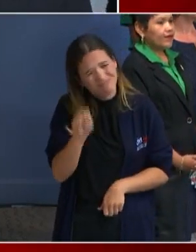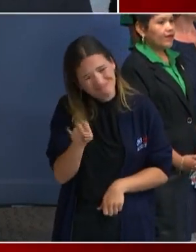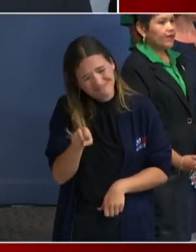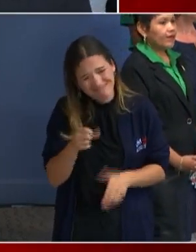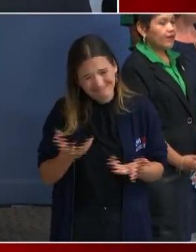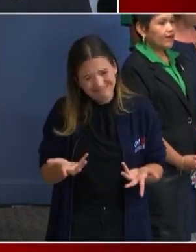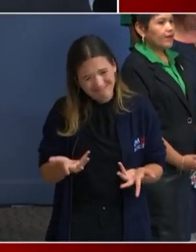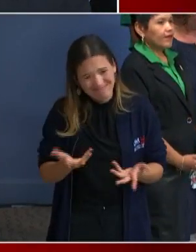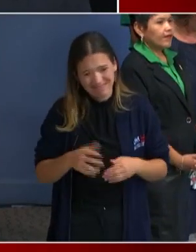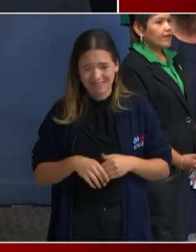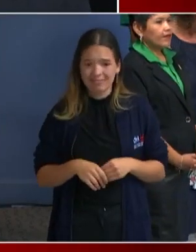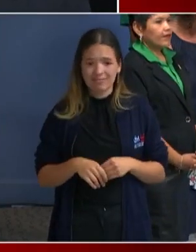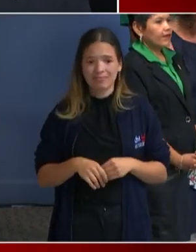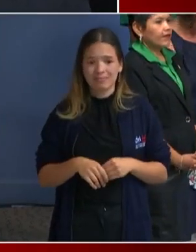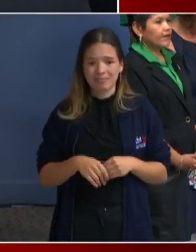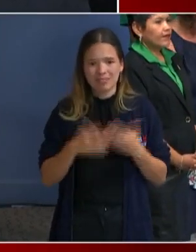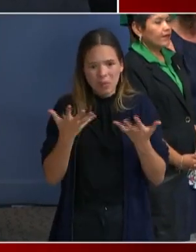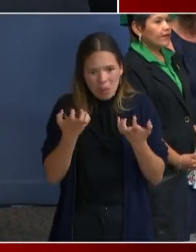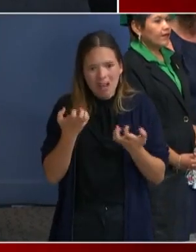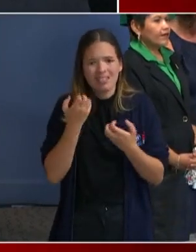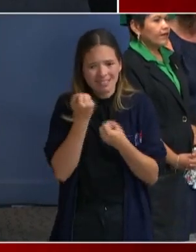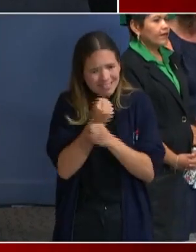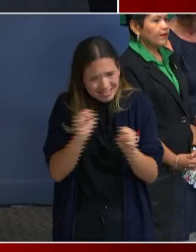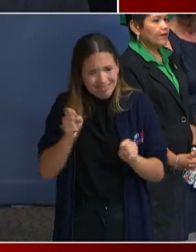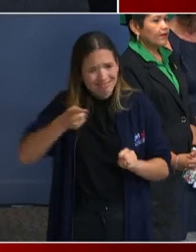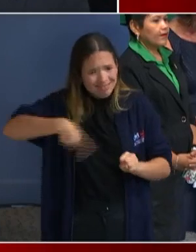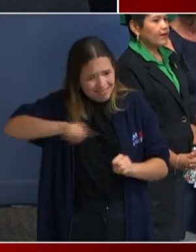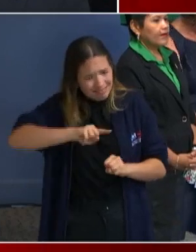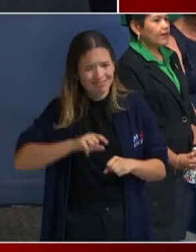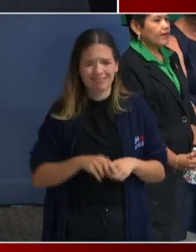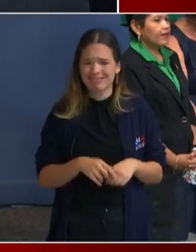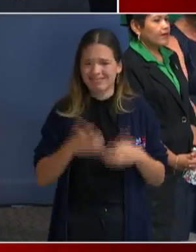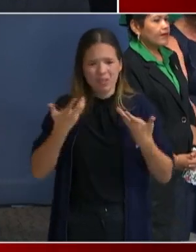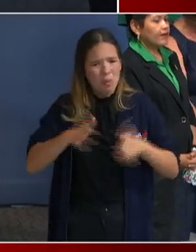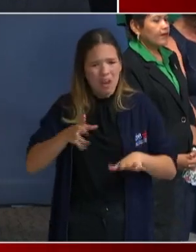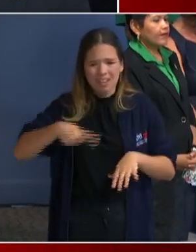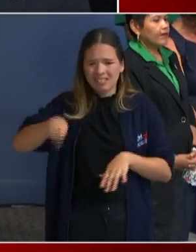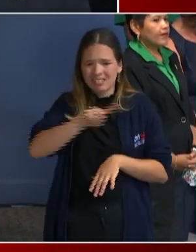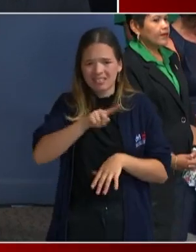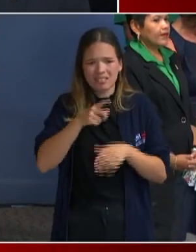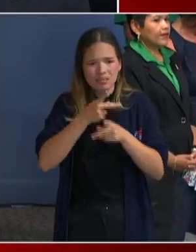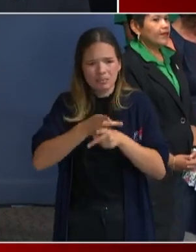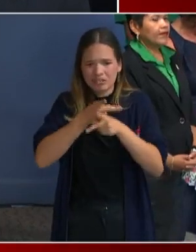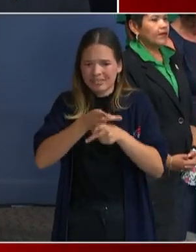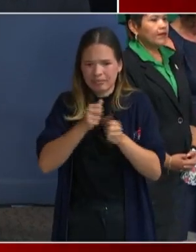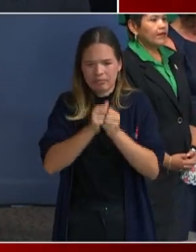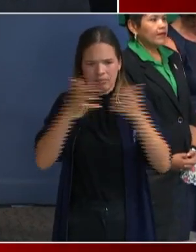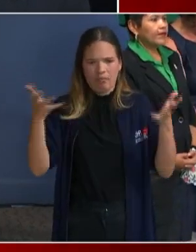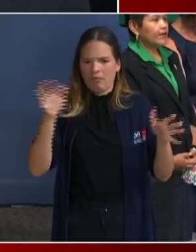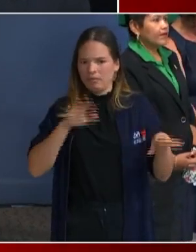we want them to be safe, we don't want them to be unsupervised, and we don't want them to be victims.